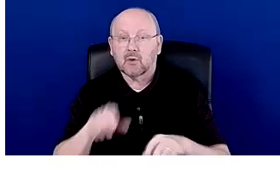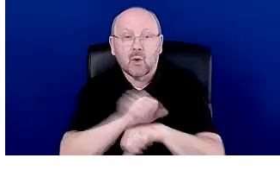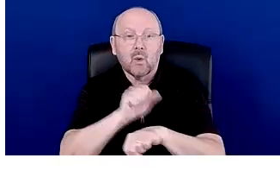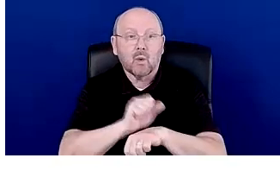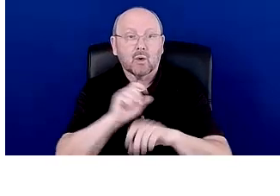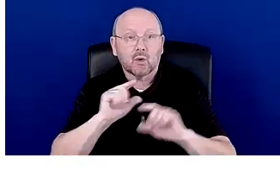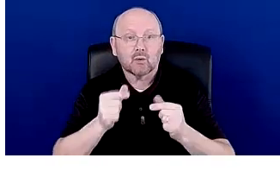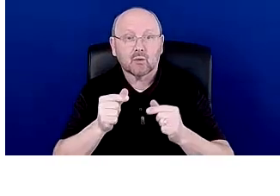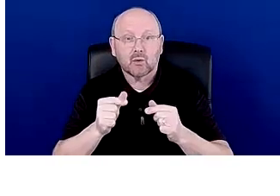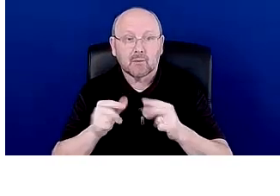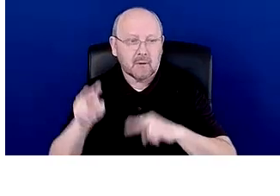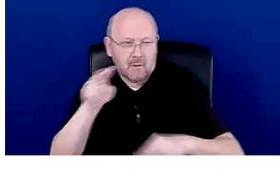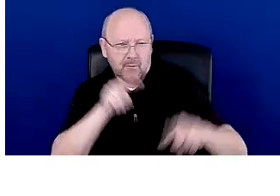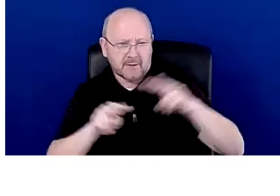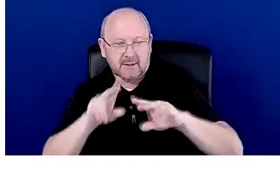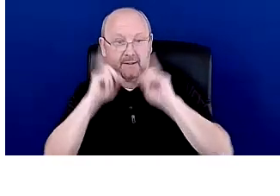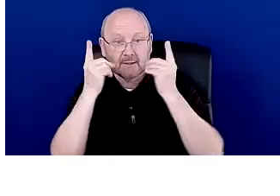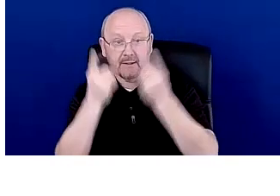oversees the district funds.